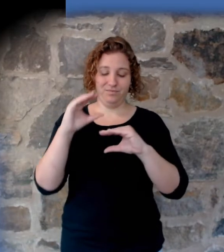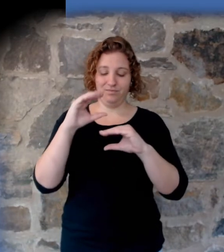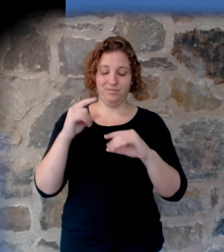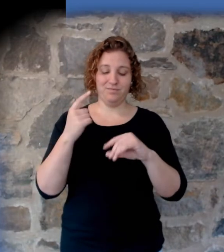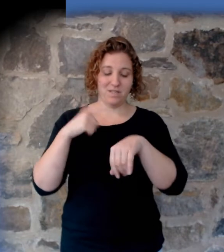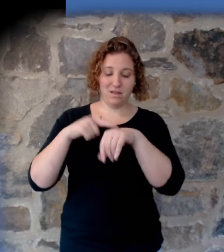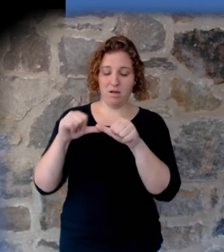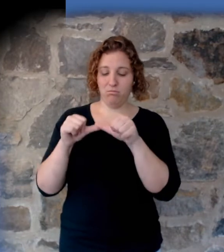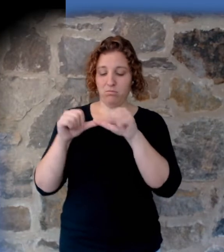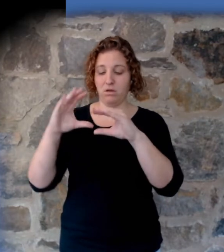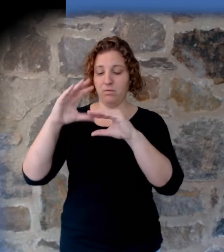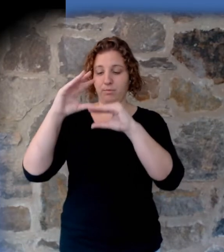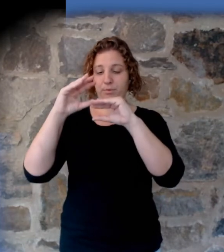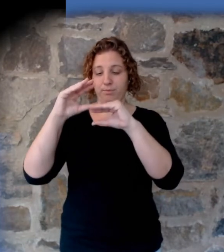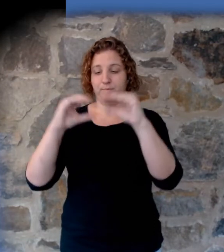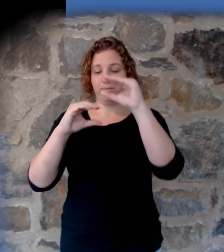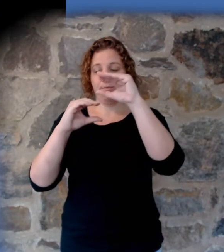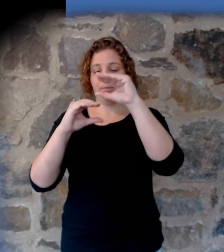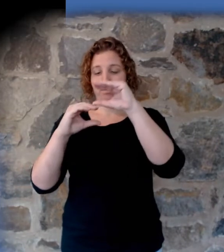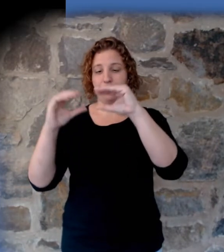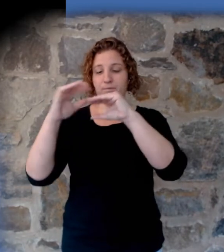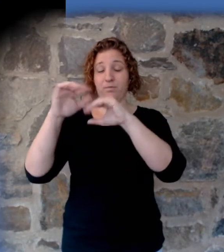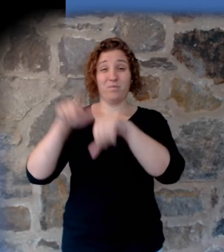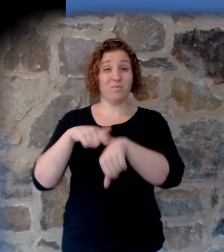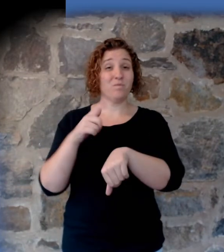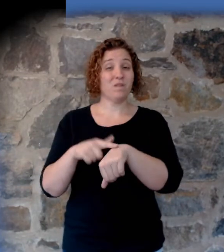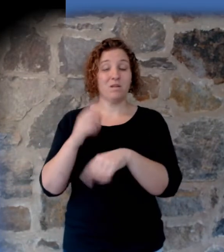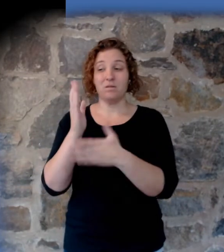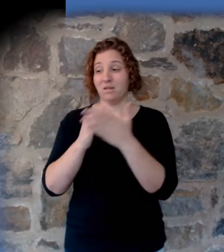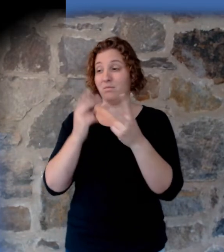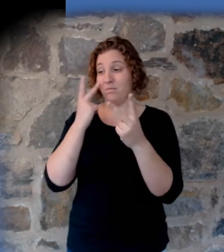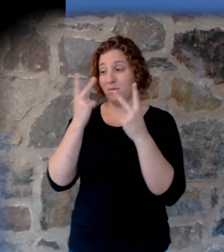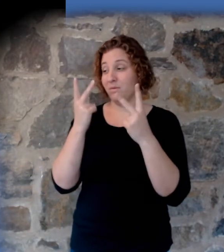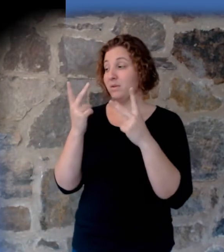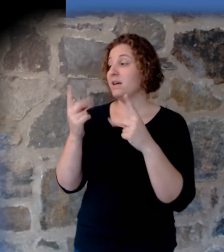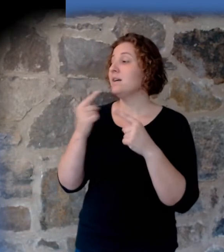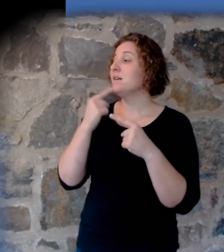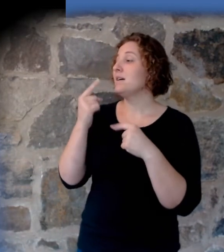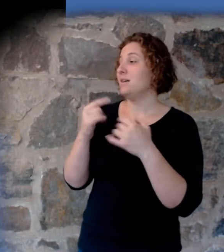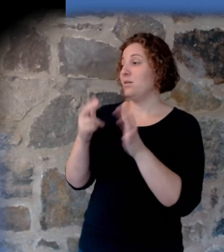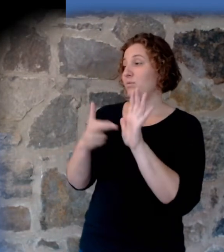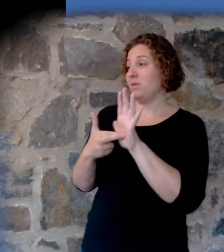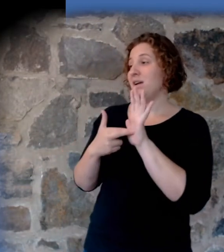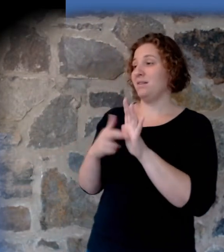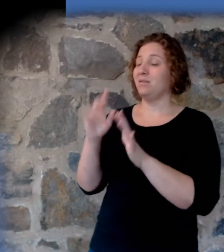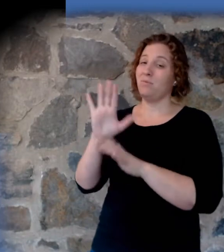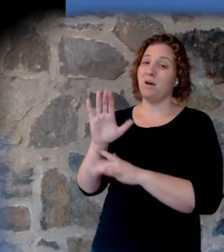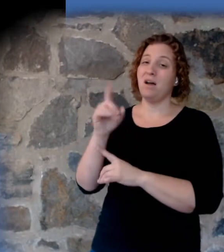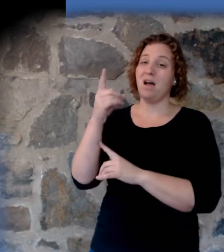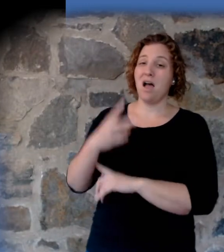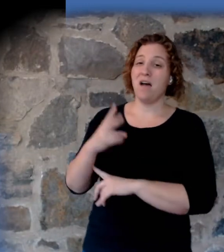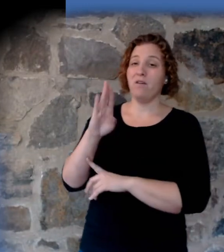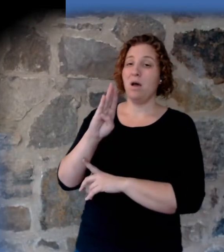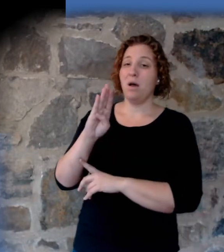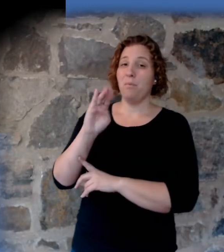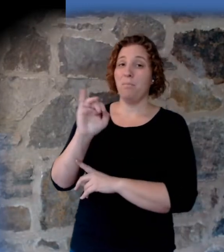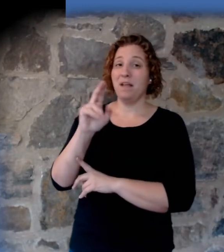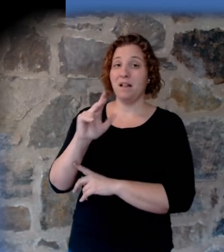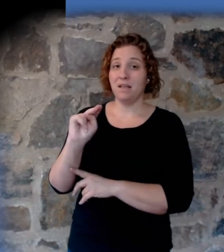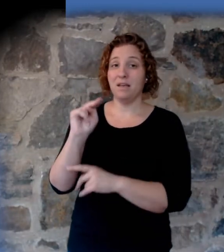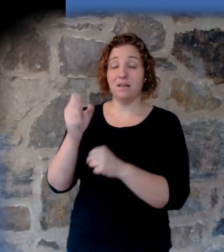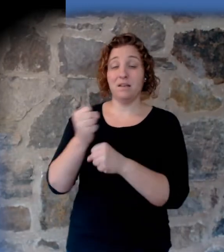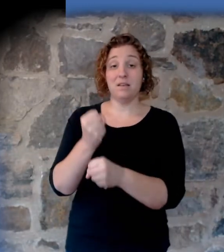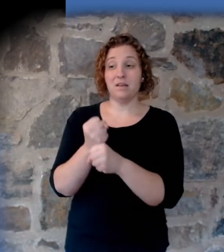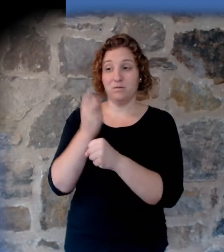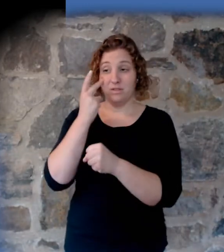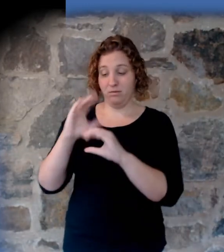Some people have said that the great unconformity boundary here represents half a billion years. You mean between the granite we see in that first